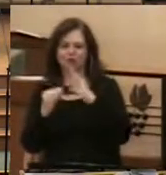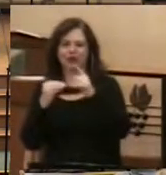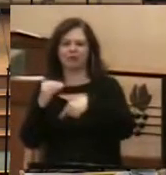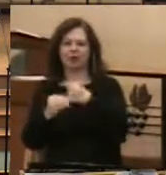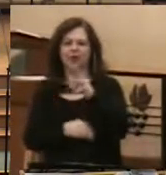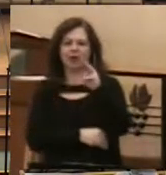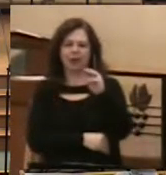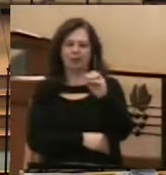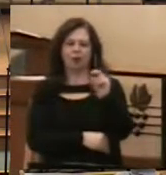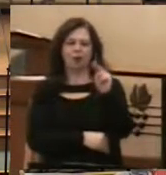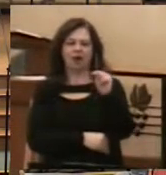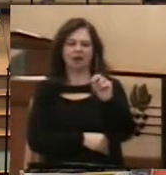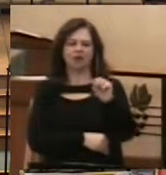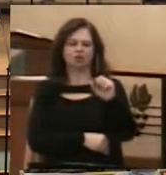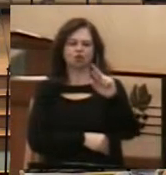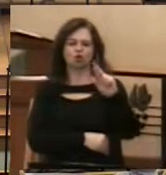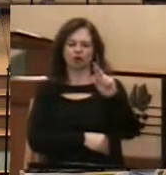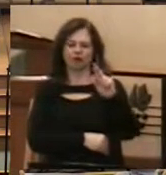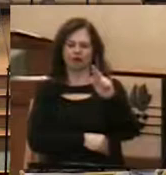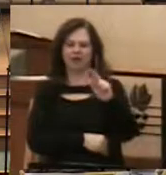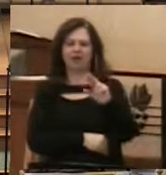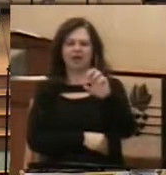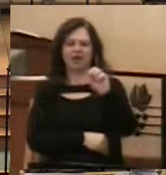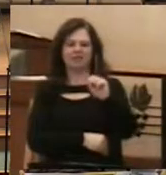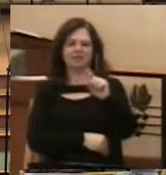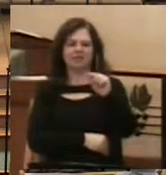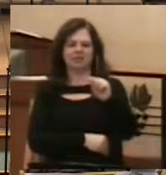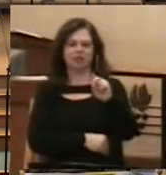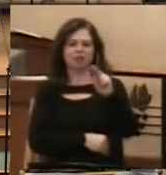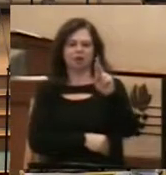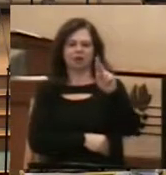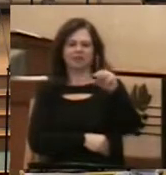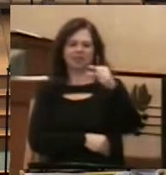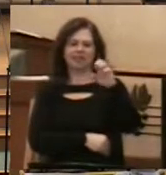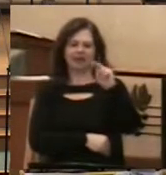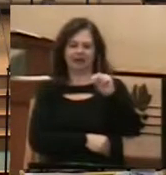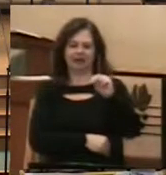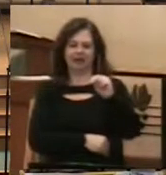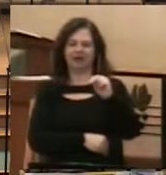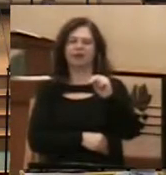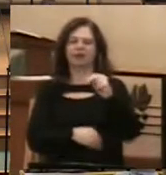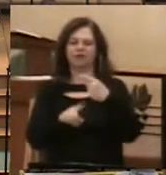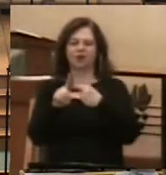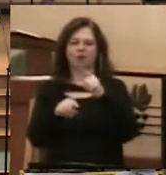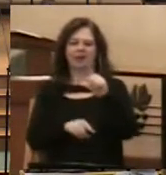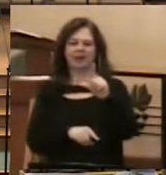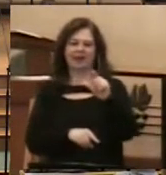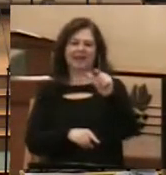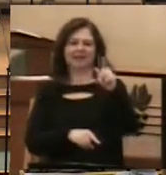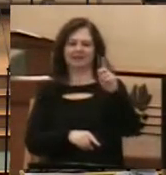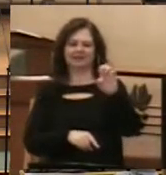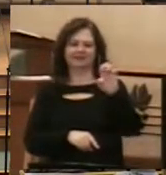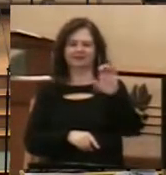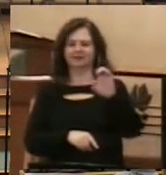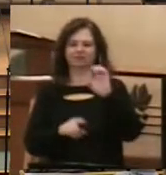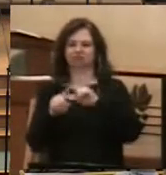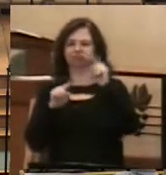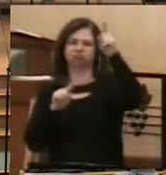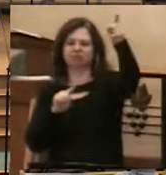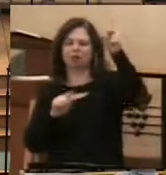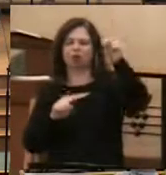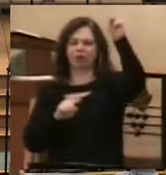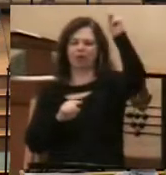monster sturgeon of Lake Leda. This is a story that first came to the surface in